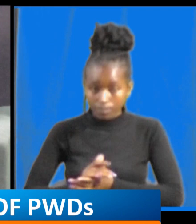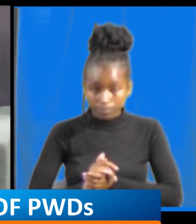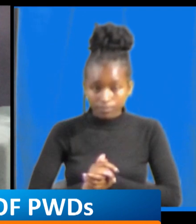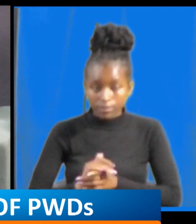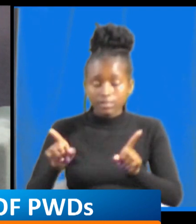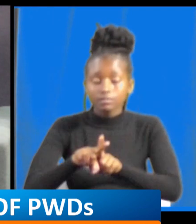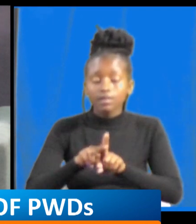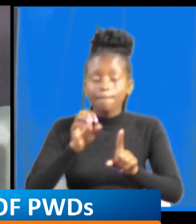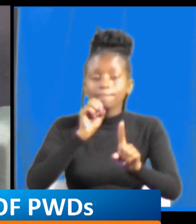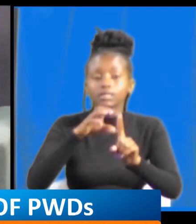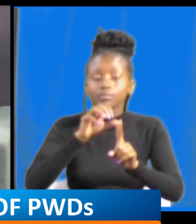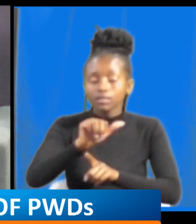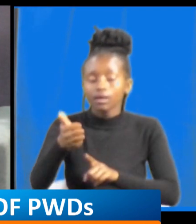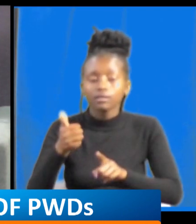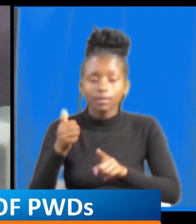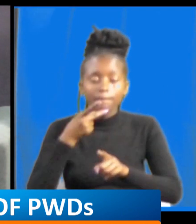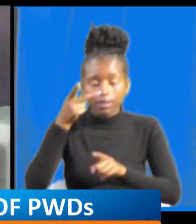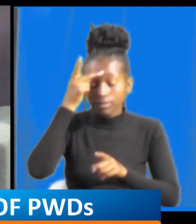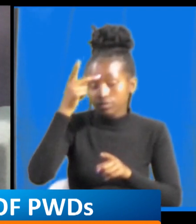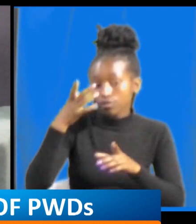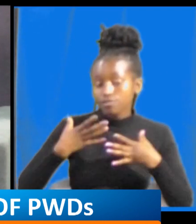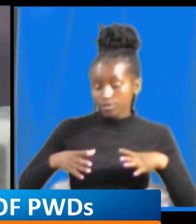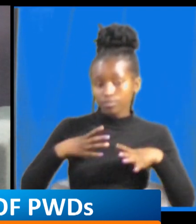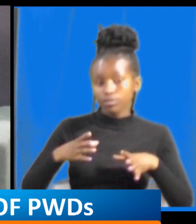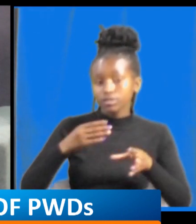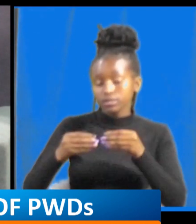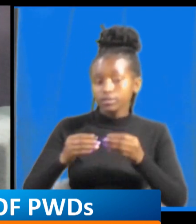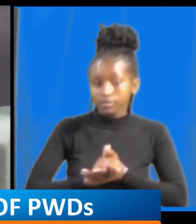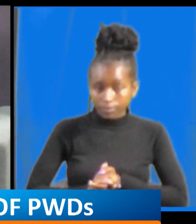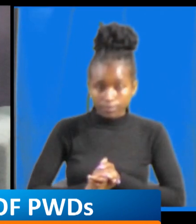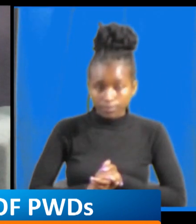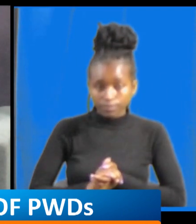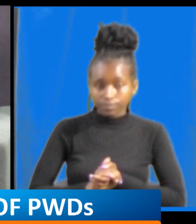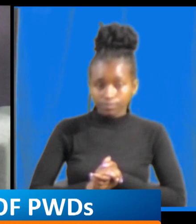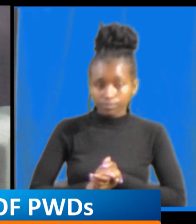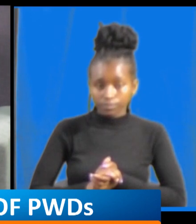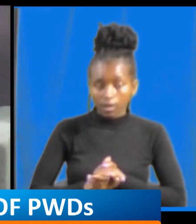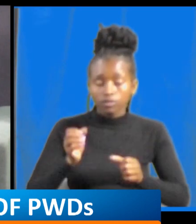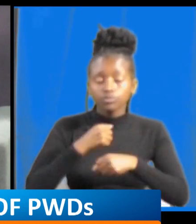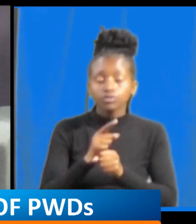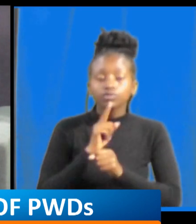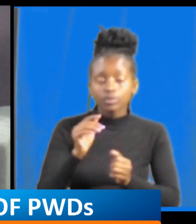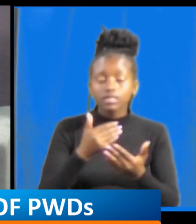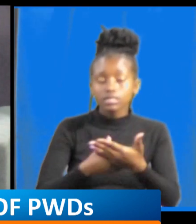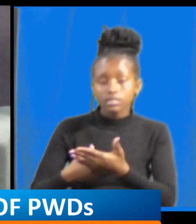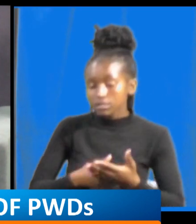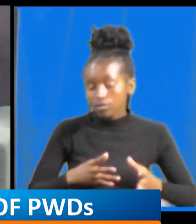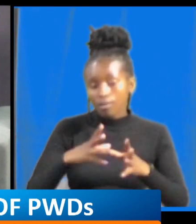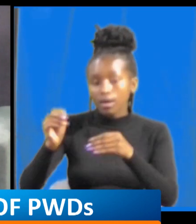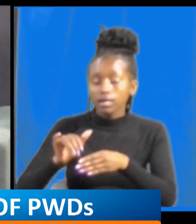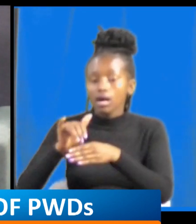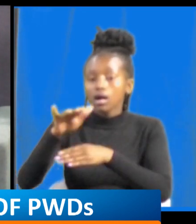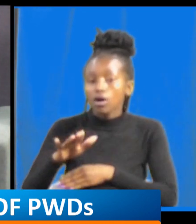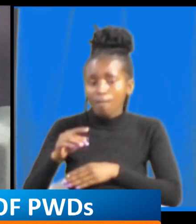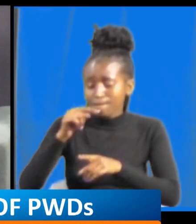other the other parents or people of people with disabilities just to take their children out you know you are preceding that